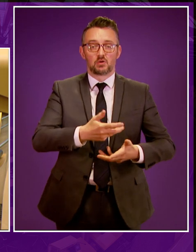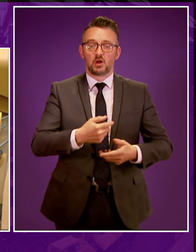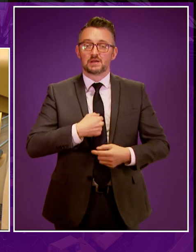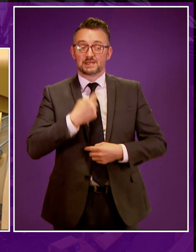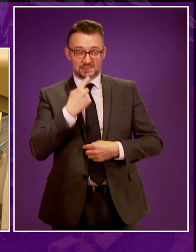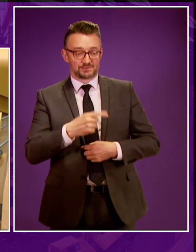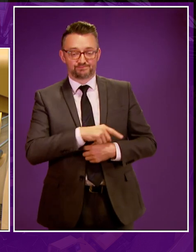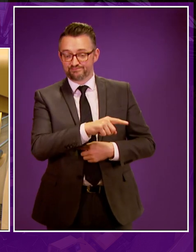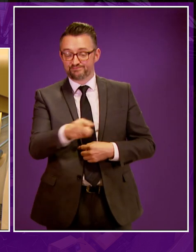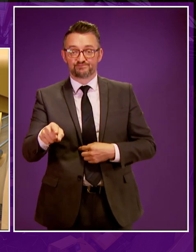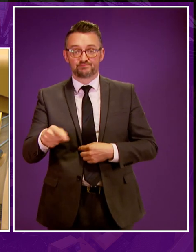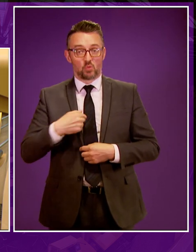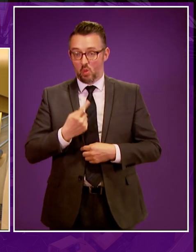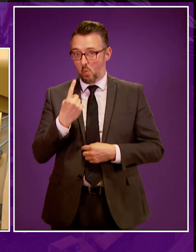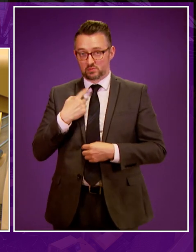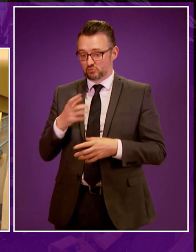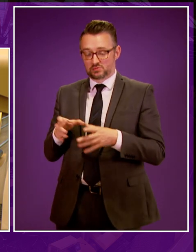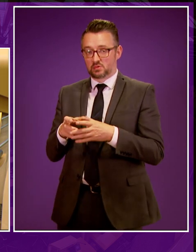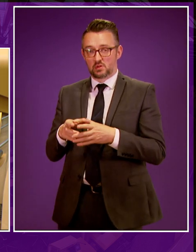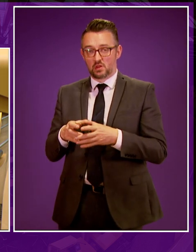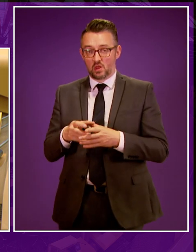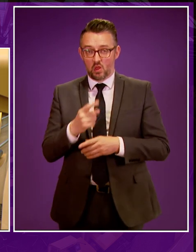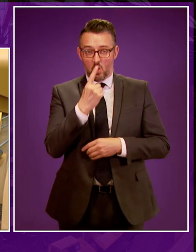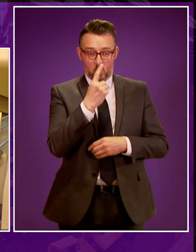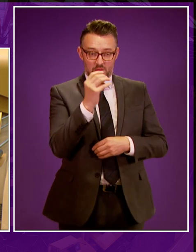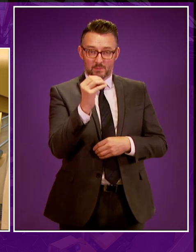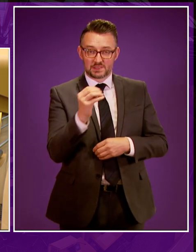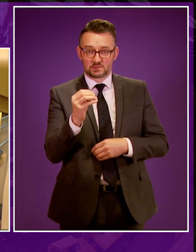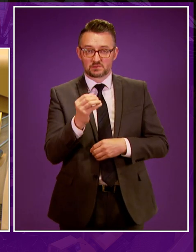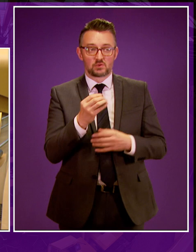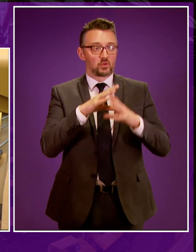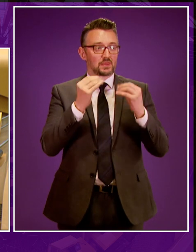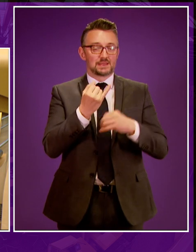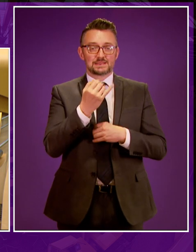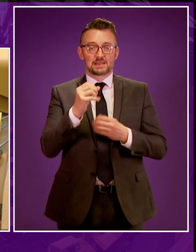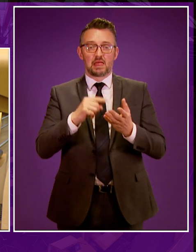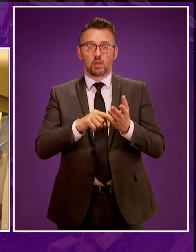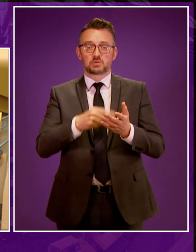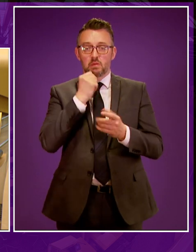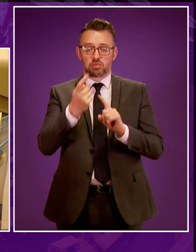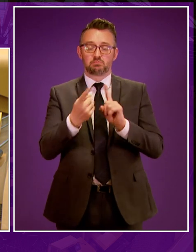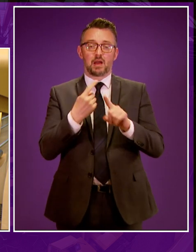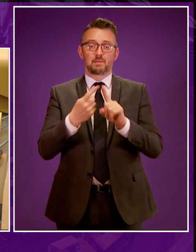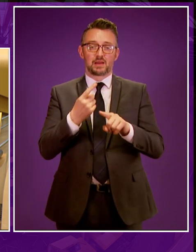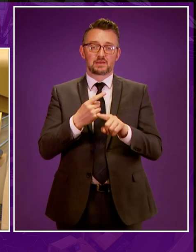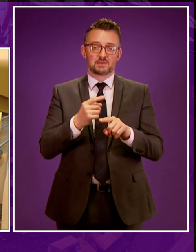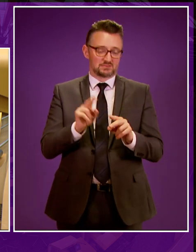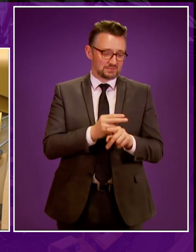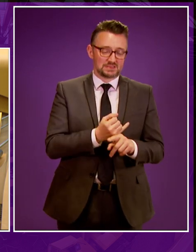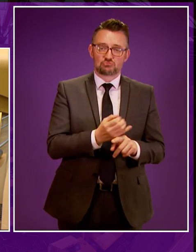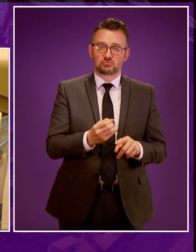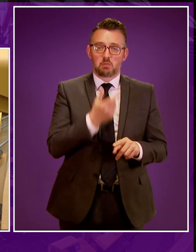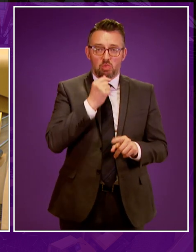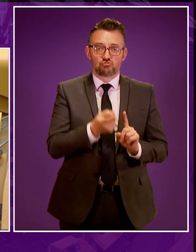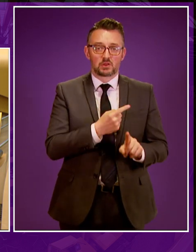my constituency was not alone. Only one percent of the 60,000 respondents voiced their support for fracking in Scotland,